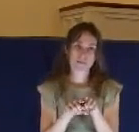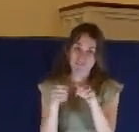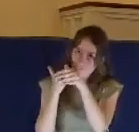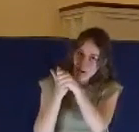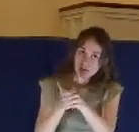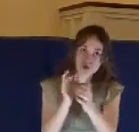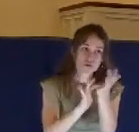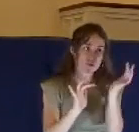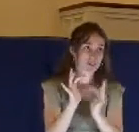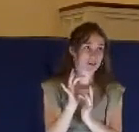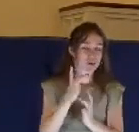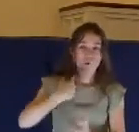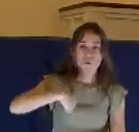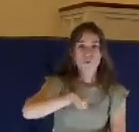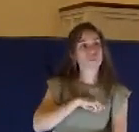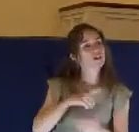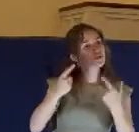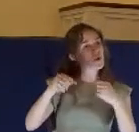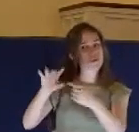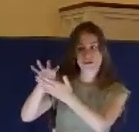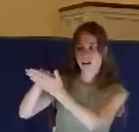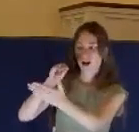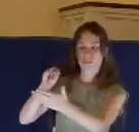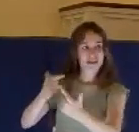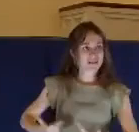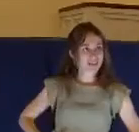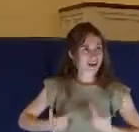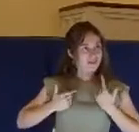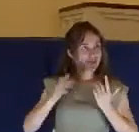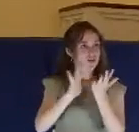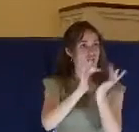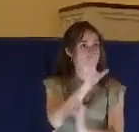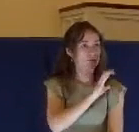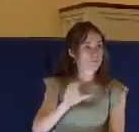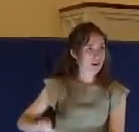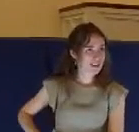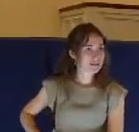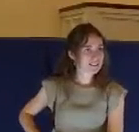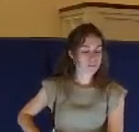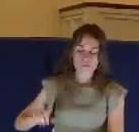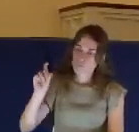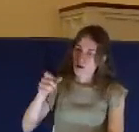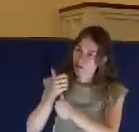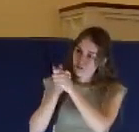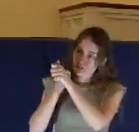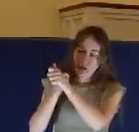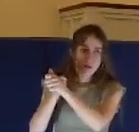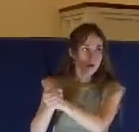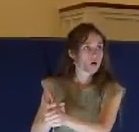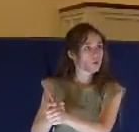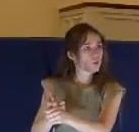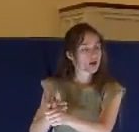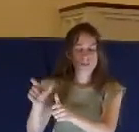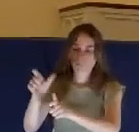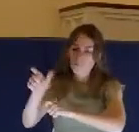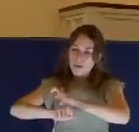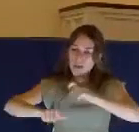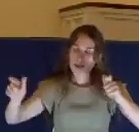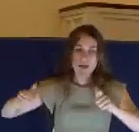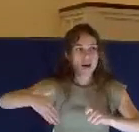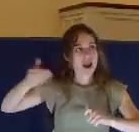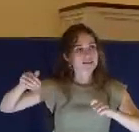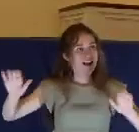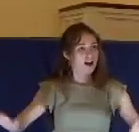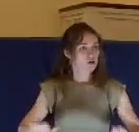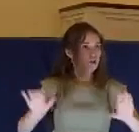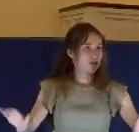life of the Lord Jesus Christ, we are to trace him. The biggest letters of his life were the